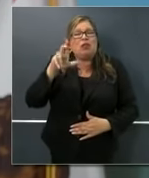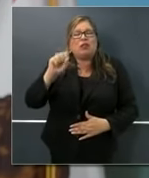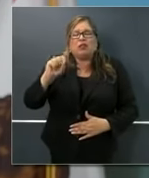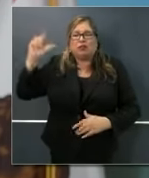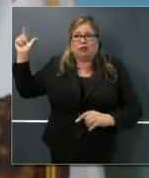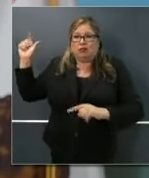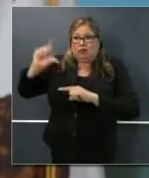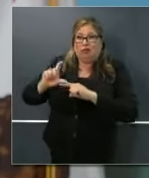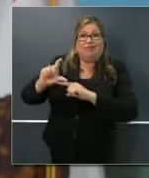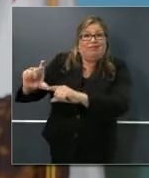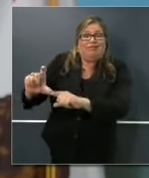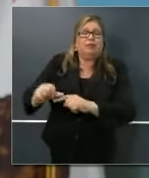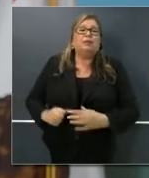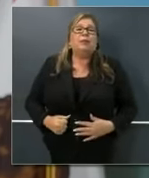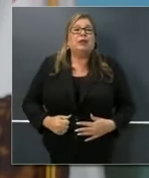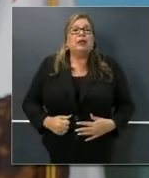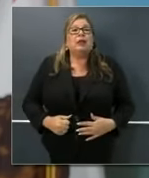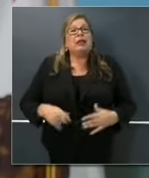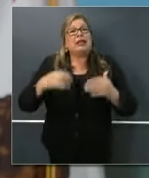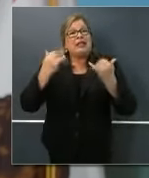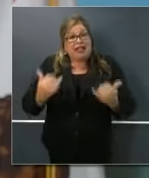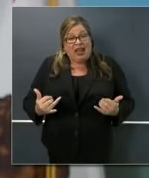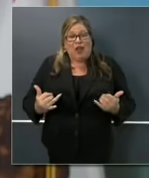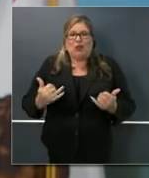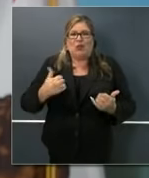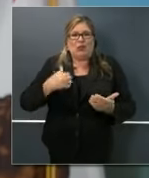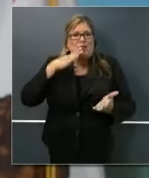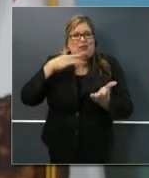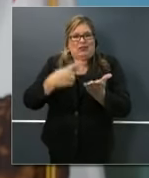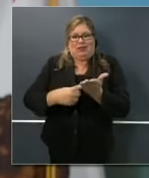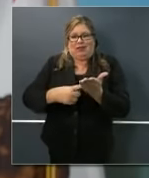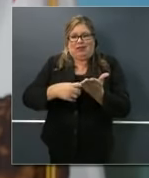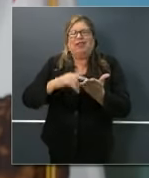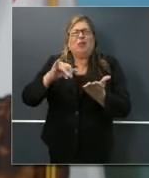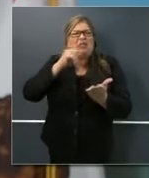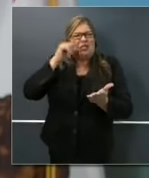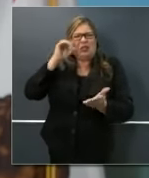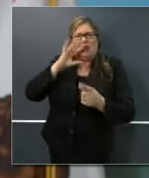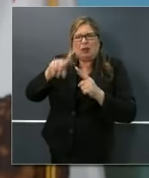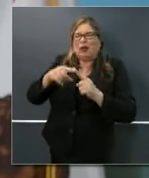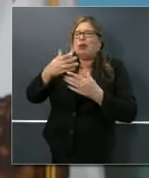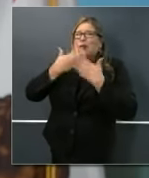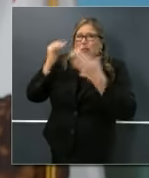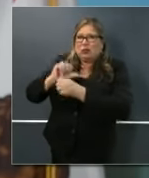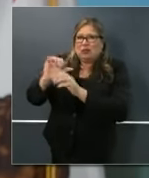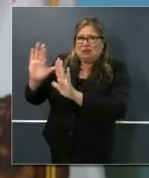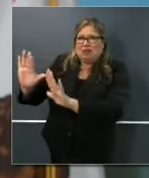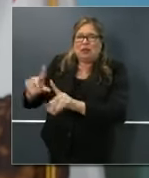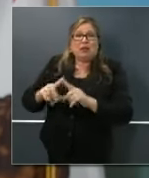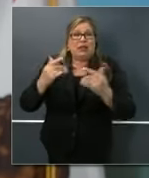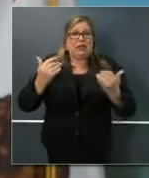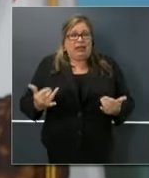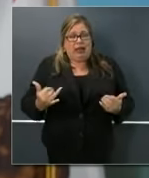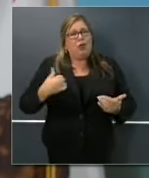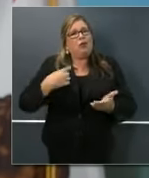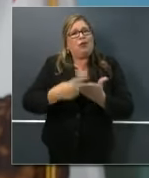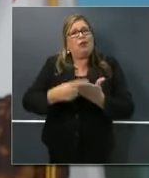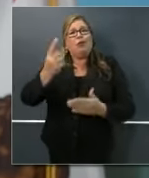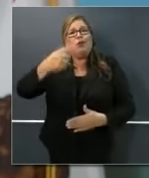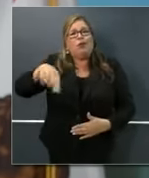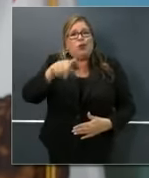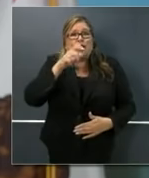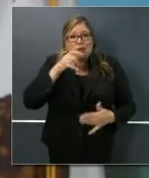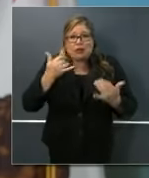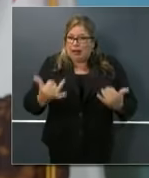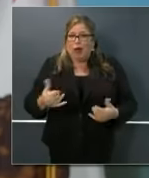that are not unemployed, that are every single day waking up and putting on their uniforms of sorts